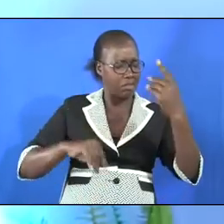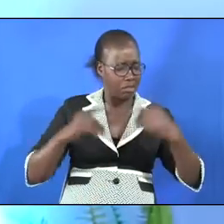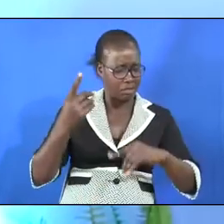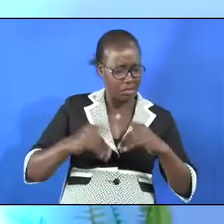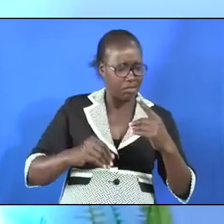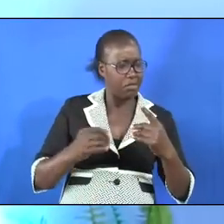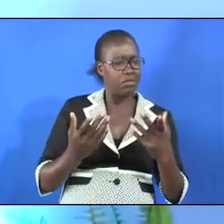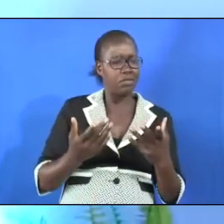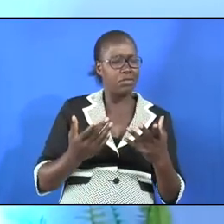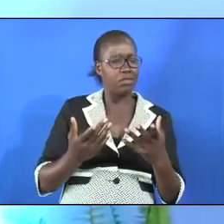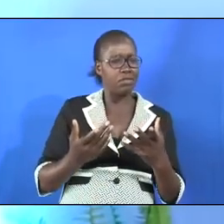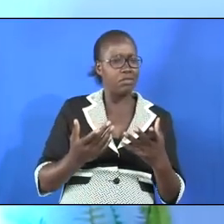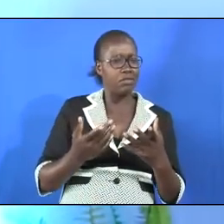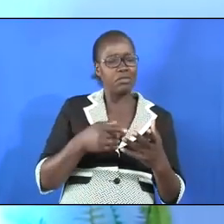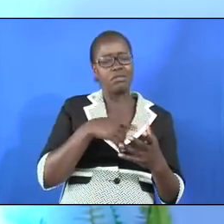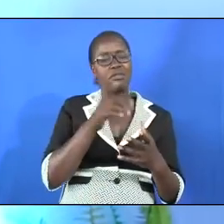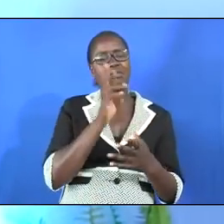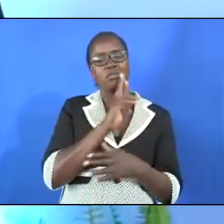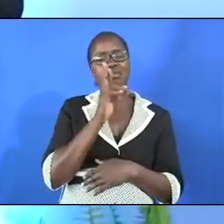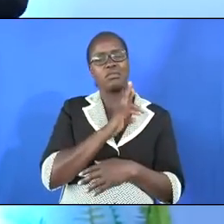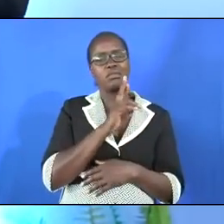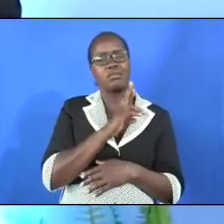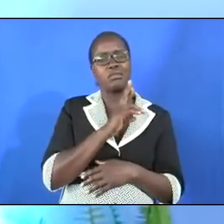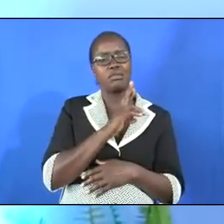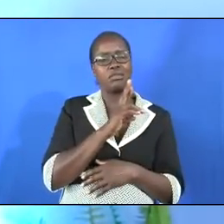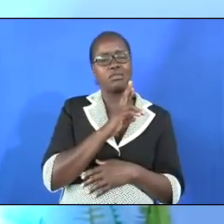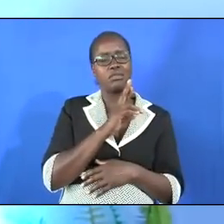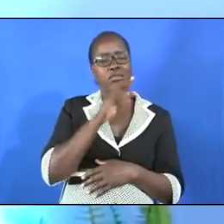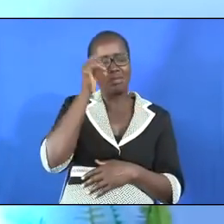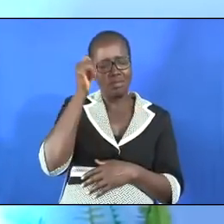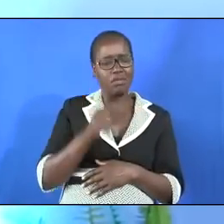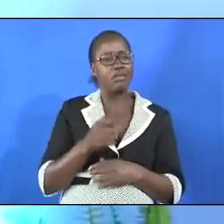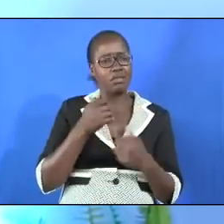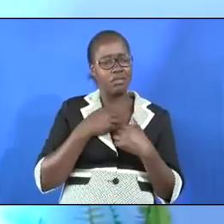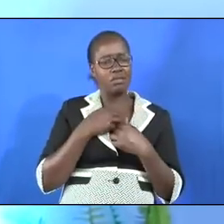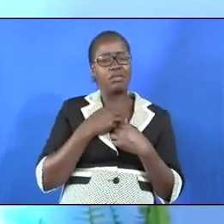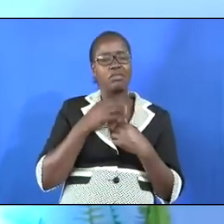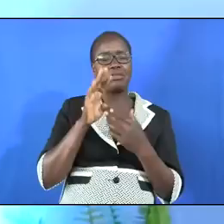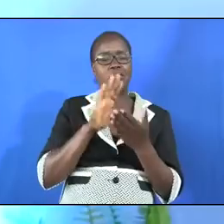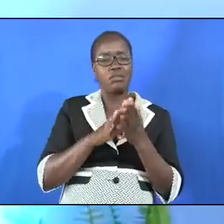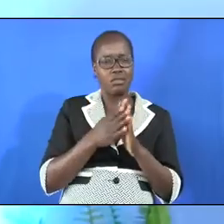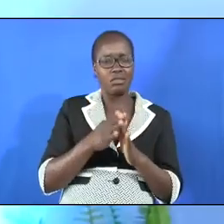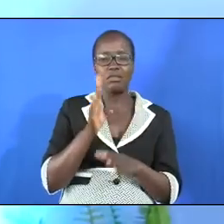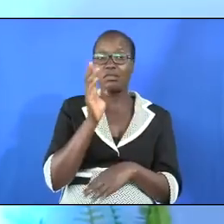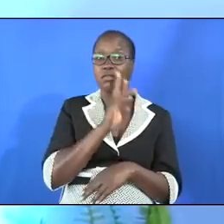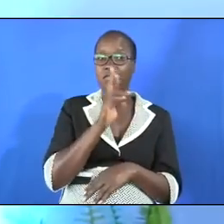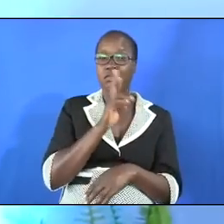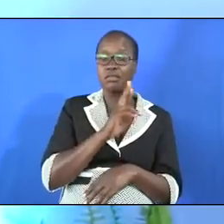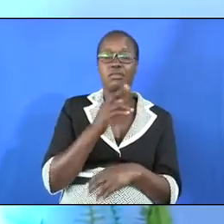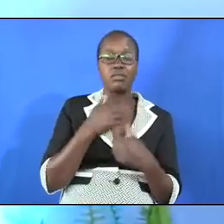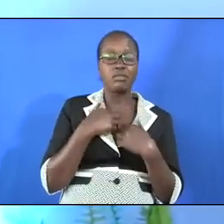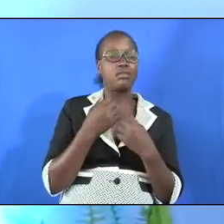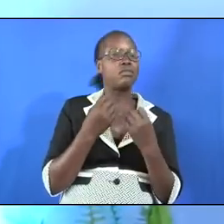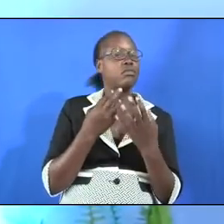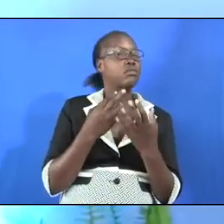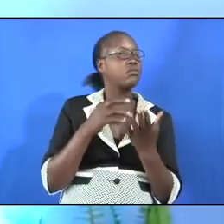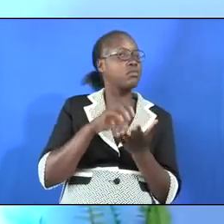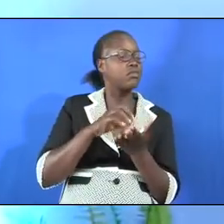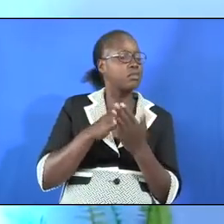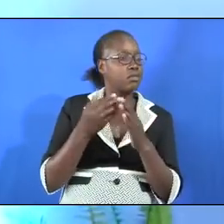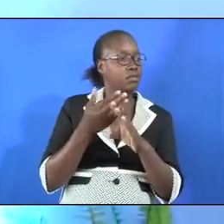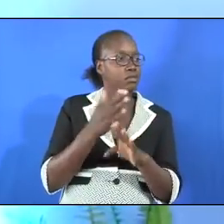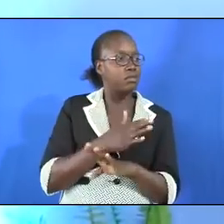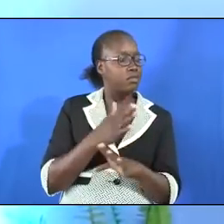hard you are bitter you have every justification to be bitter of course I know I have been in this situation before